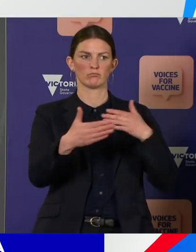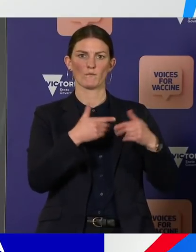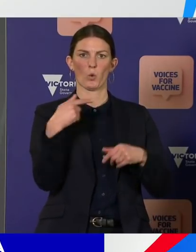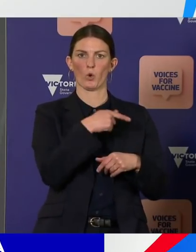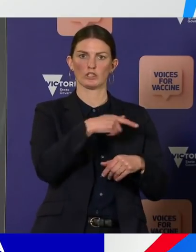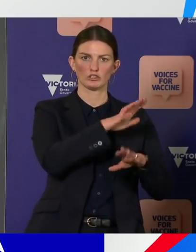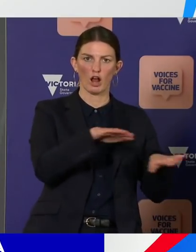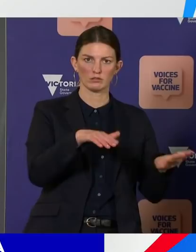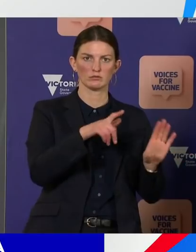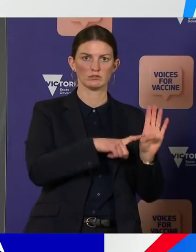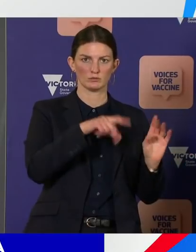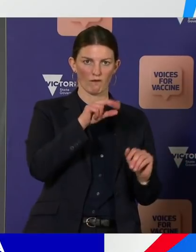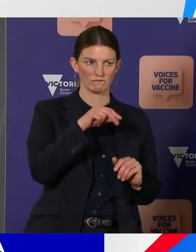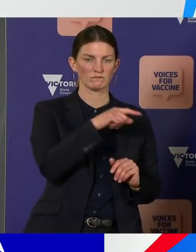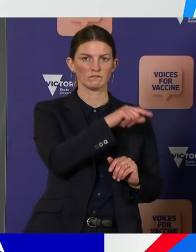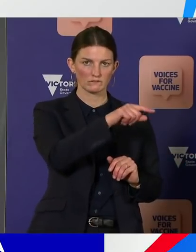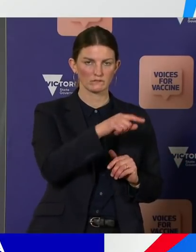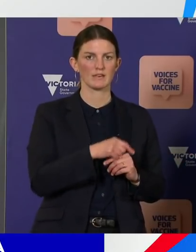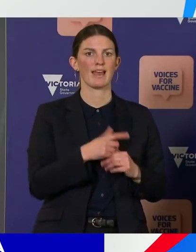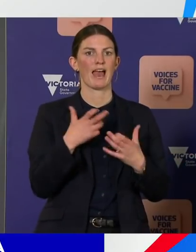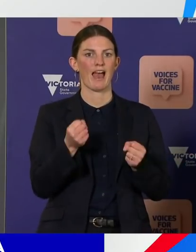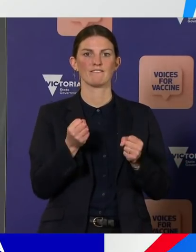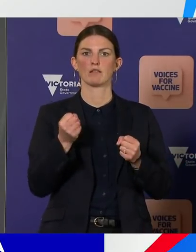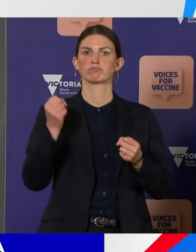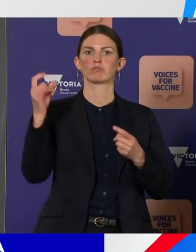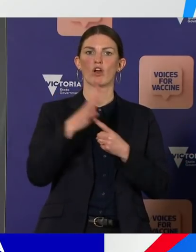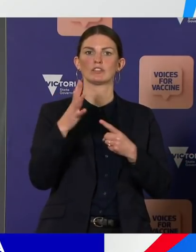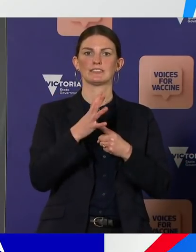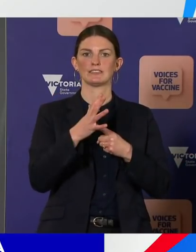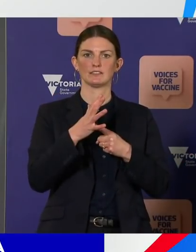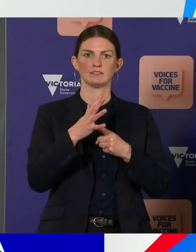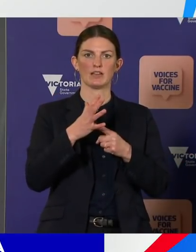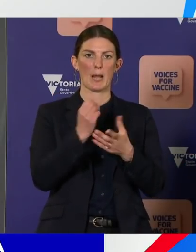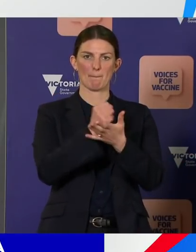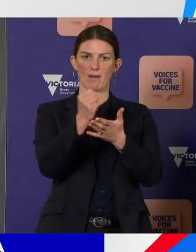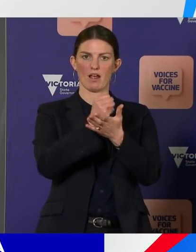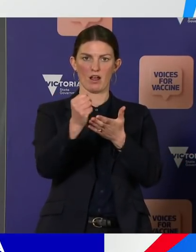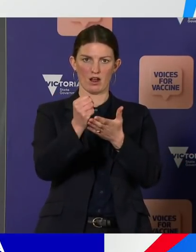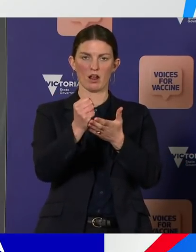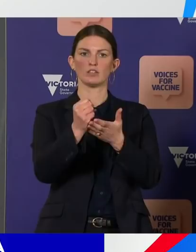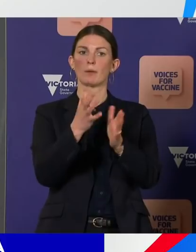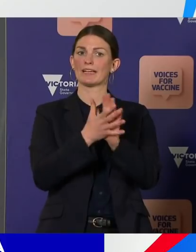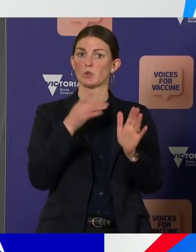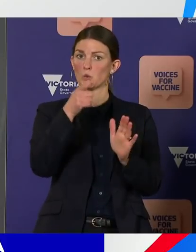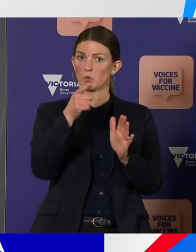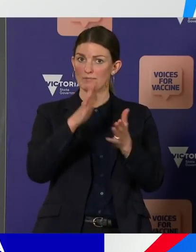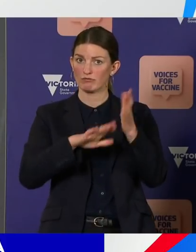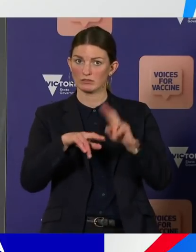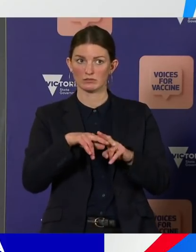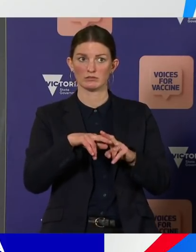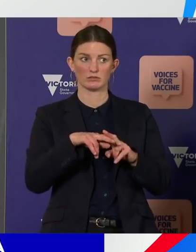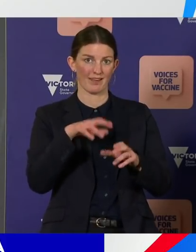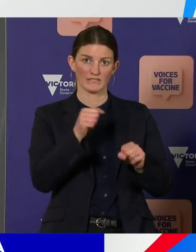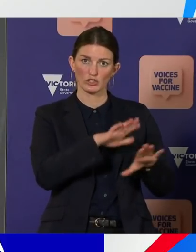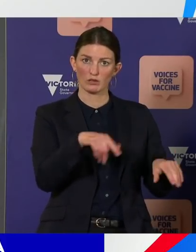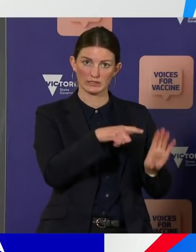priority access booking number. So please check your emails or however else you usually